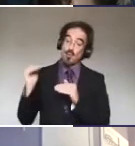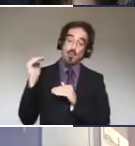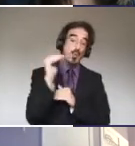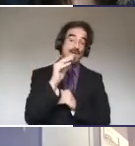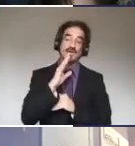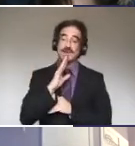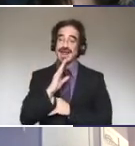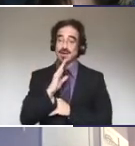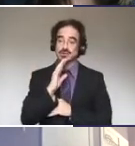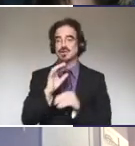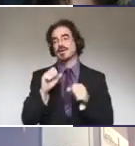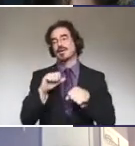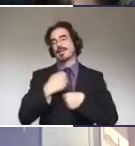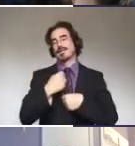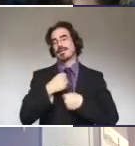make it more difficult.